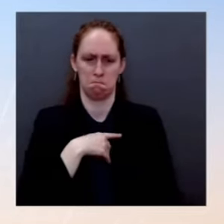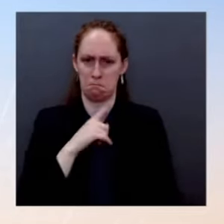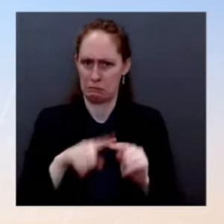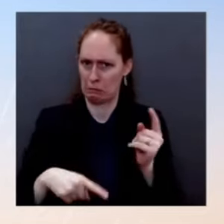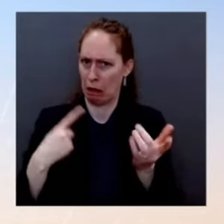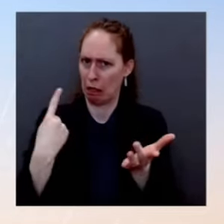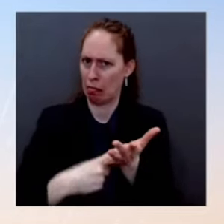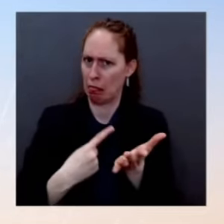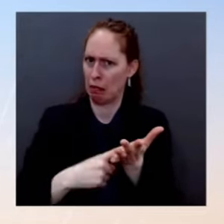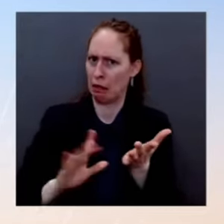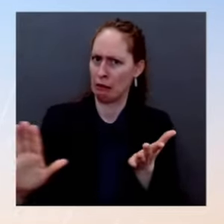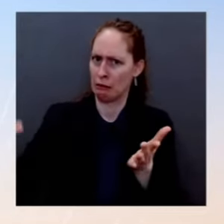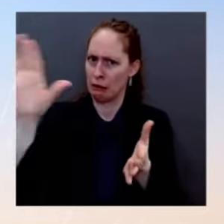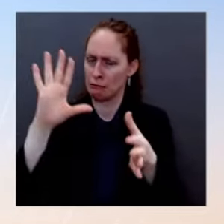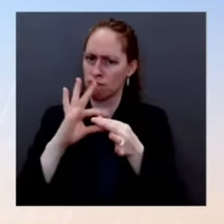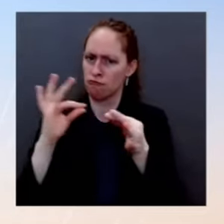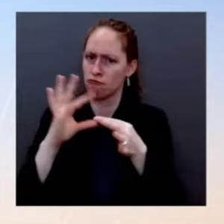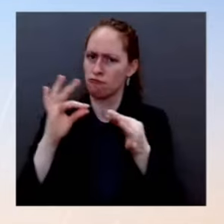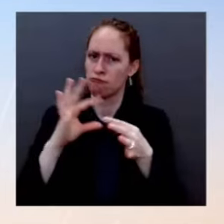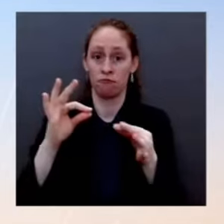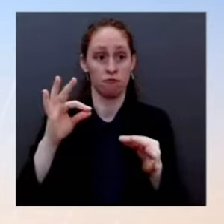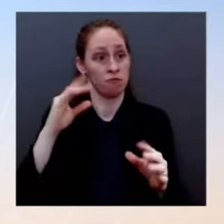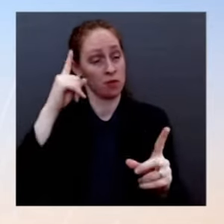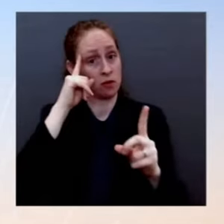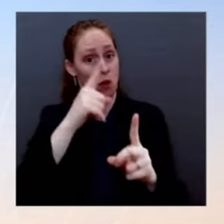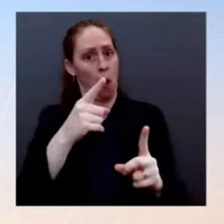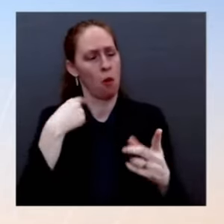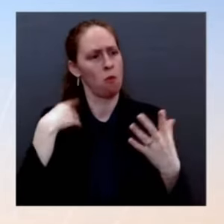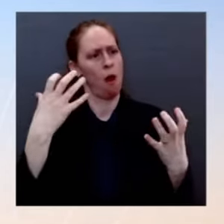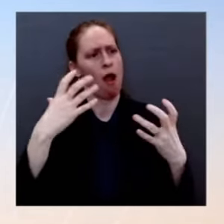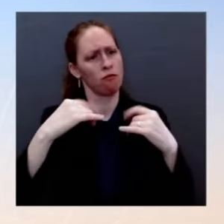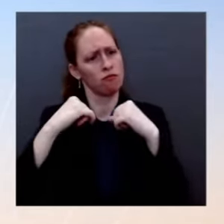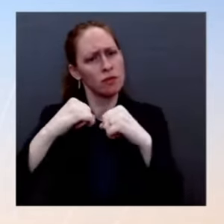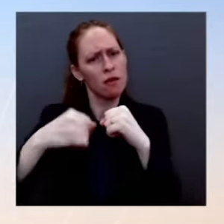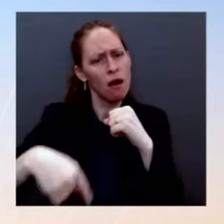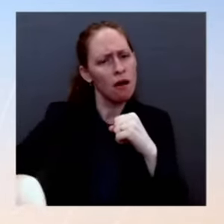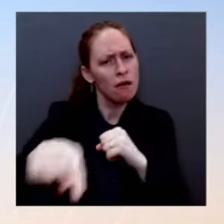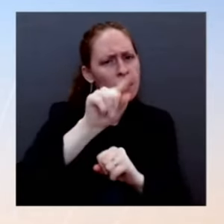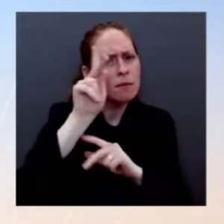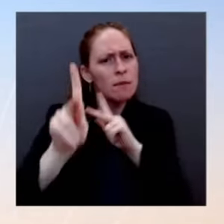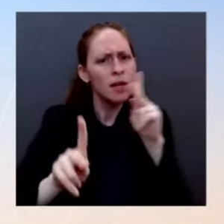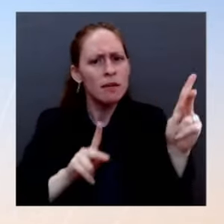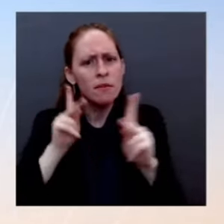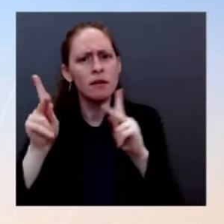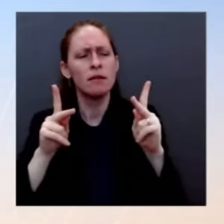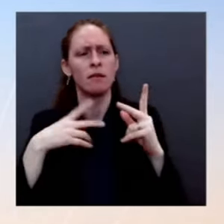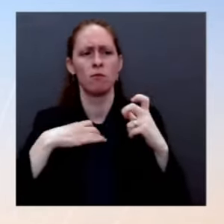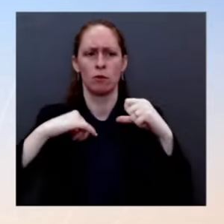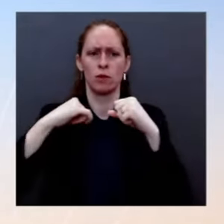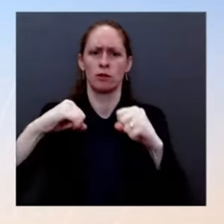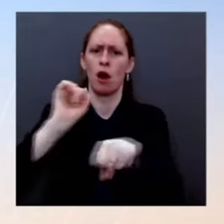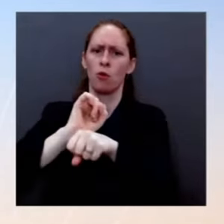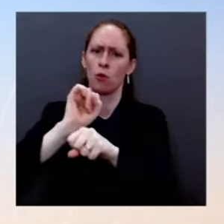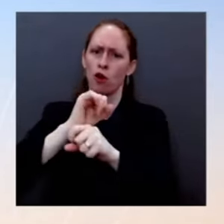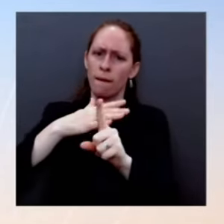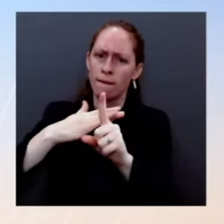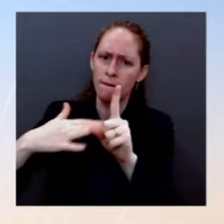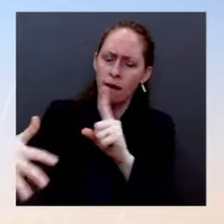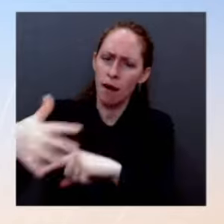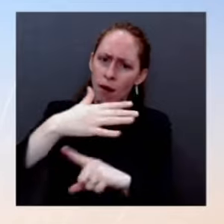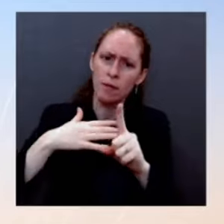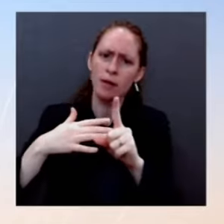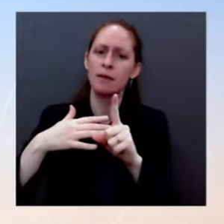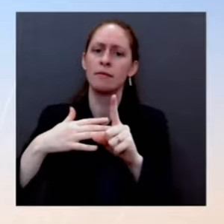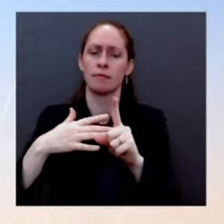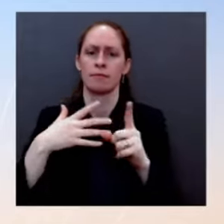safer with the OSHA rule, which we have confidence in our legal argument for. So I will leave it to them to decide, but